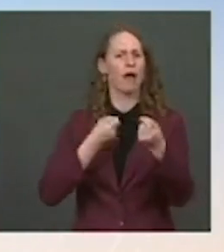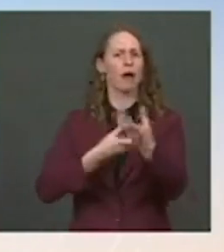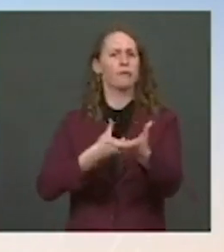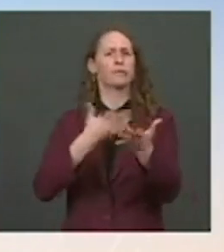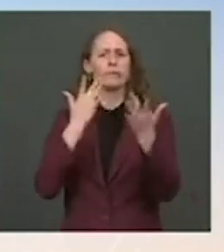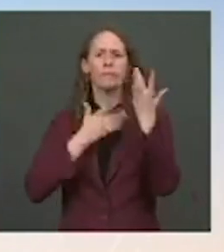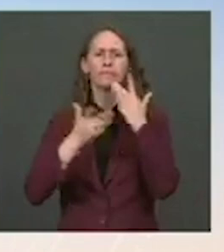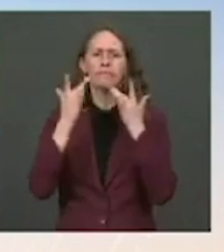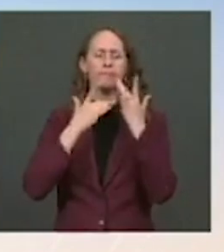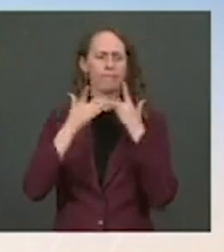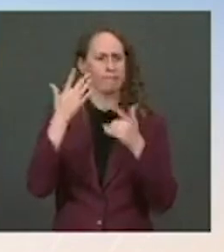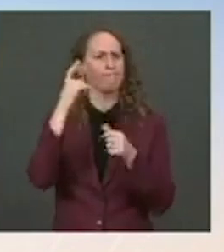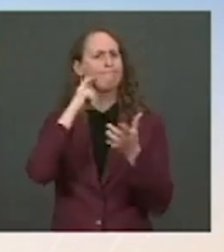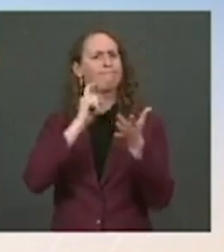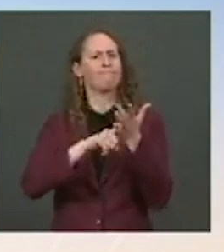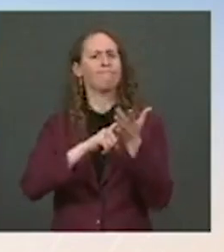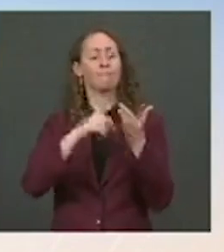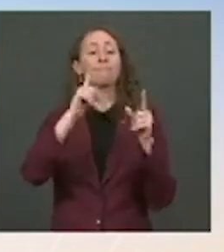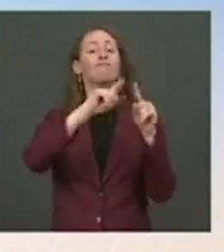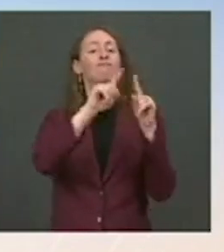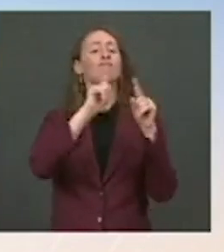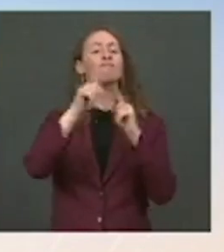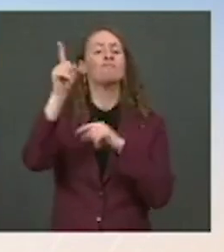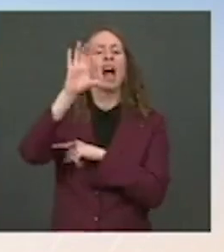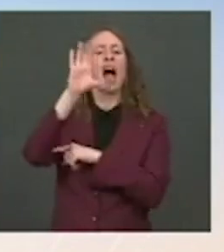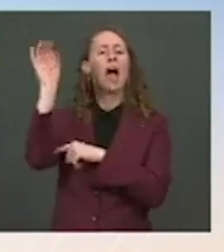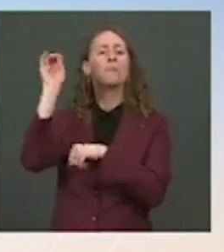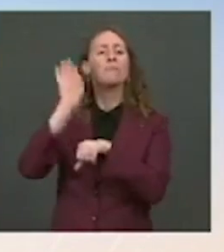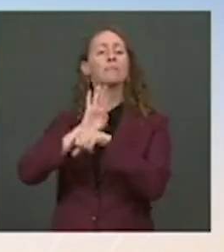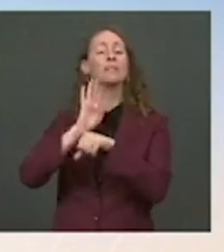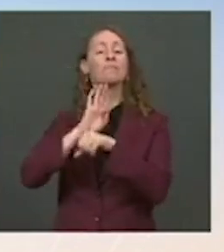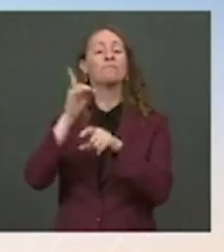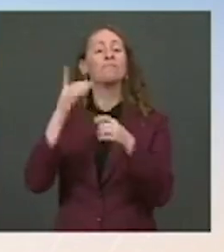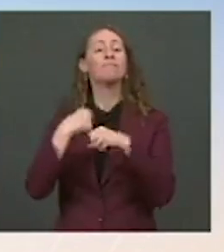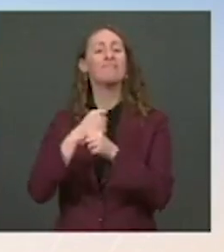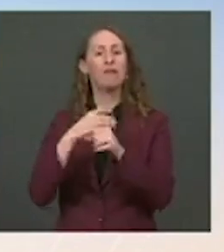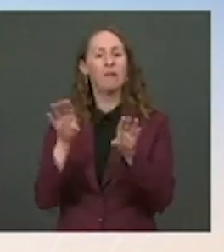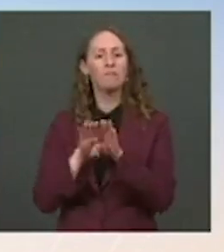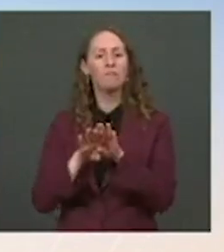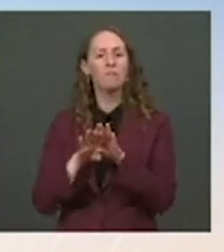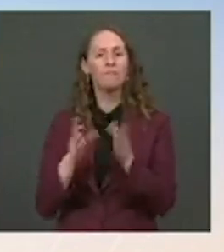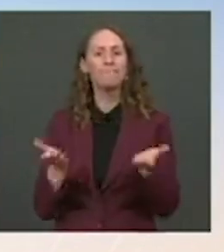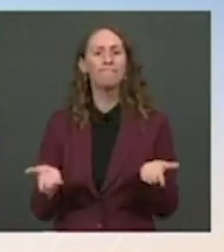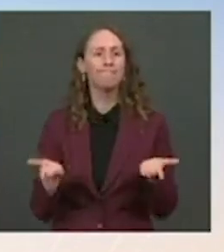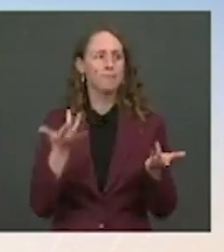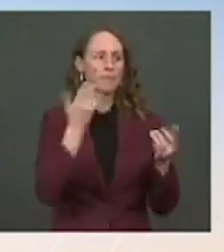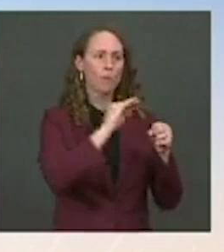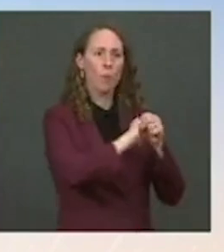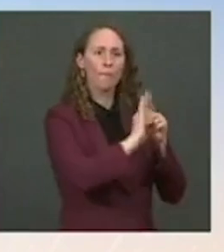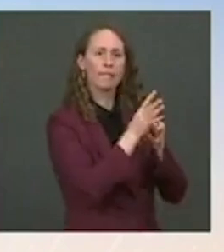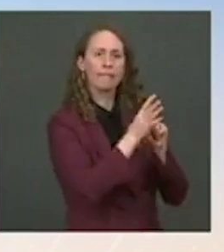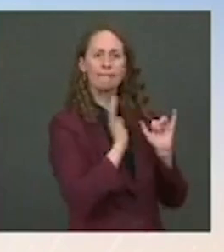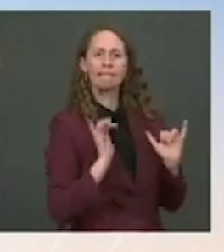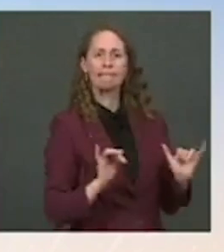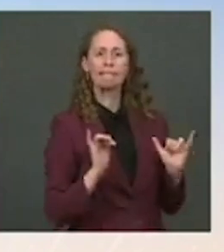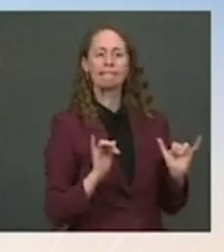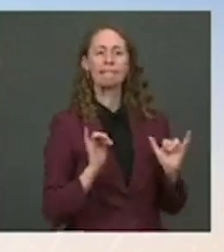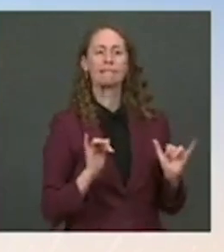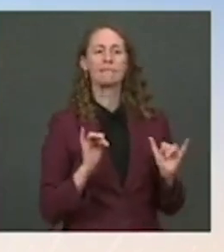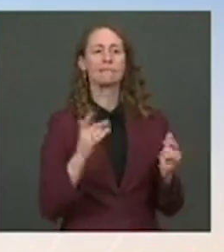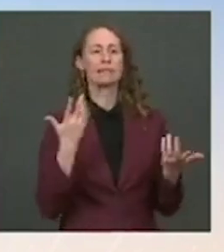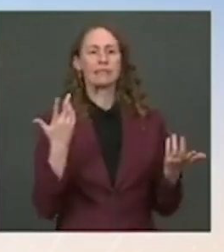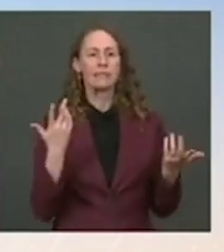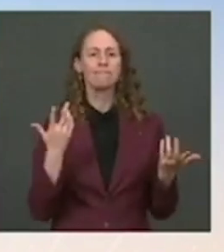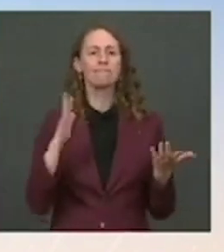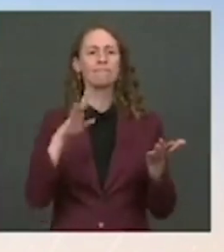the fact that manufacturing sites around the world have been shut down because of COVID. We've been working to be the largest supplier of COVID vaccines